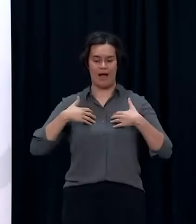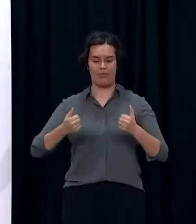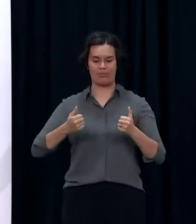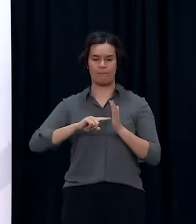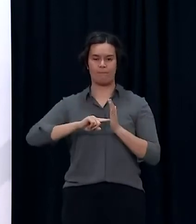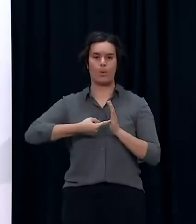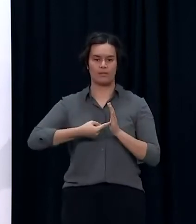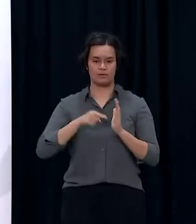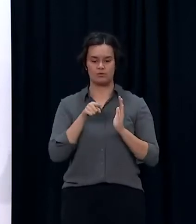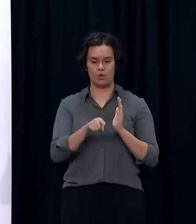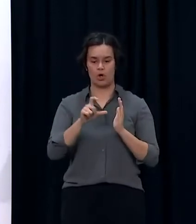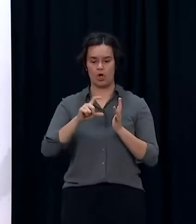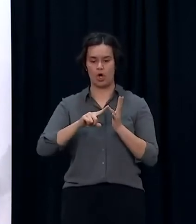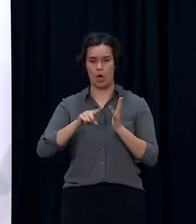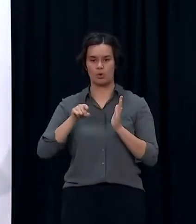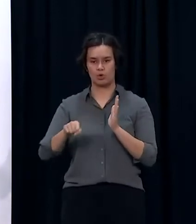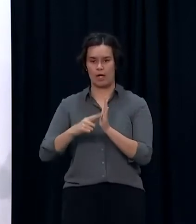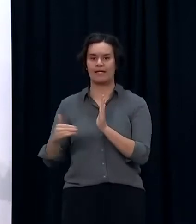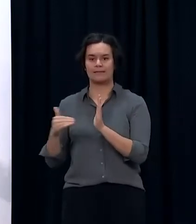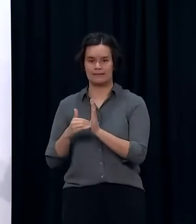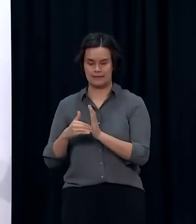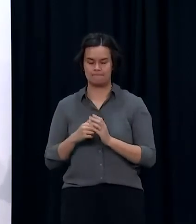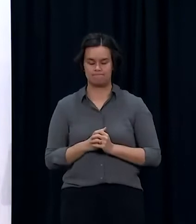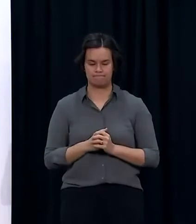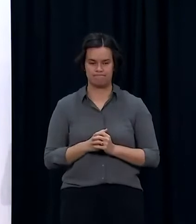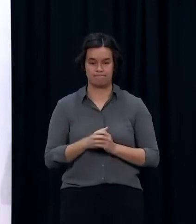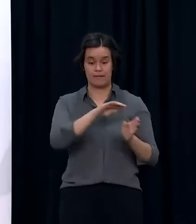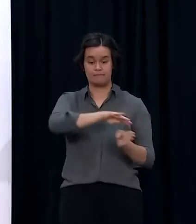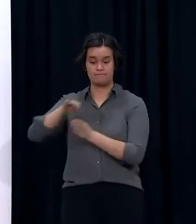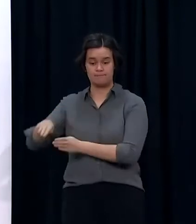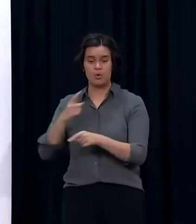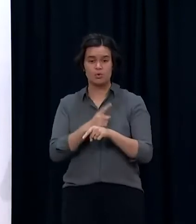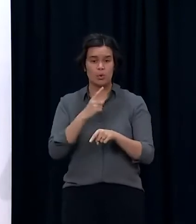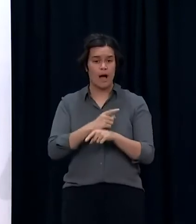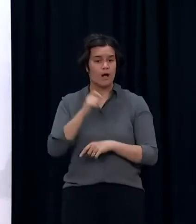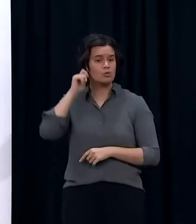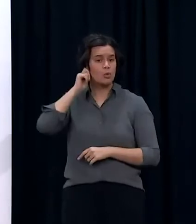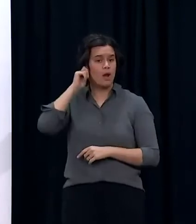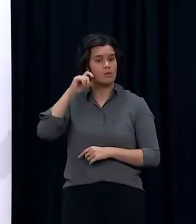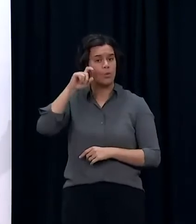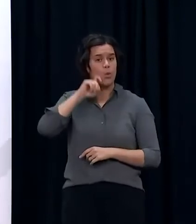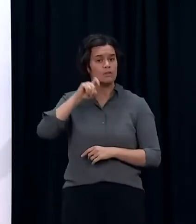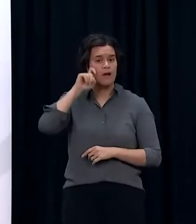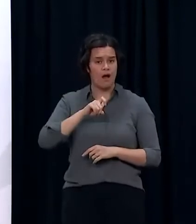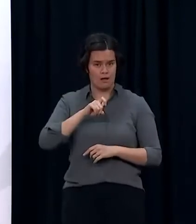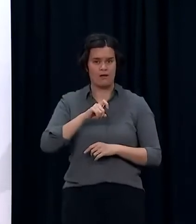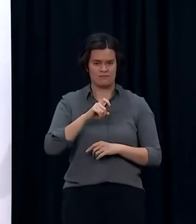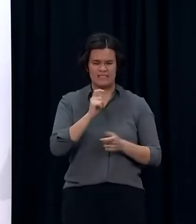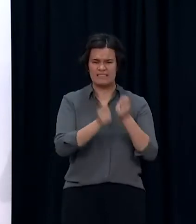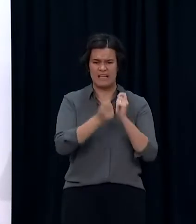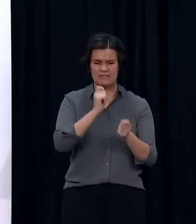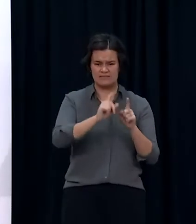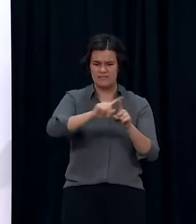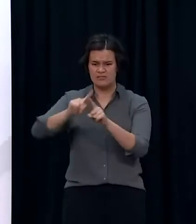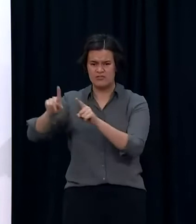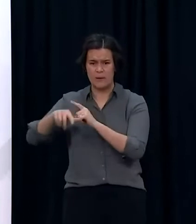ESR is now testing at 41 sites around the country, that covers 3.7 million New Zealanders. 13 of these sites